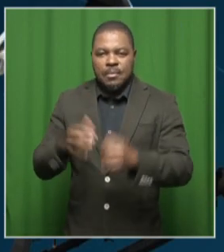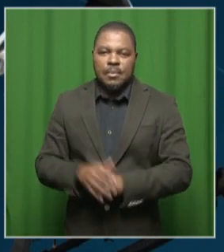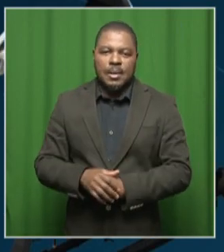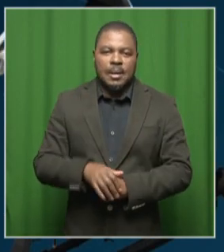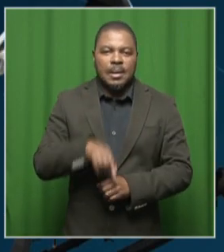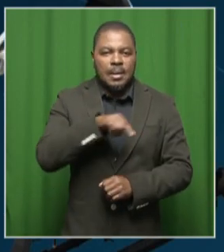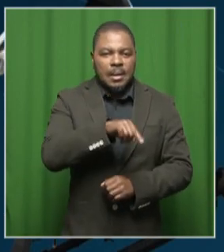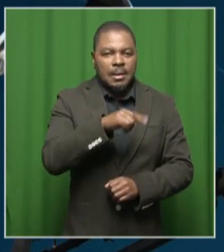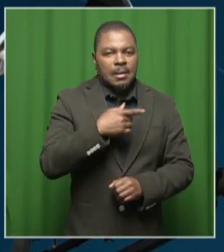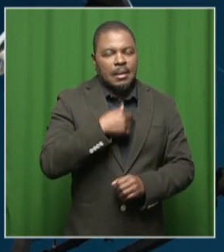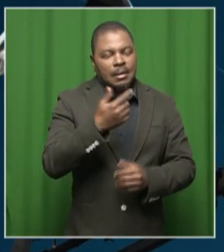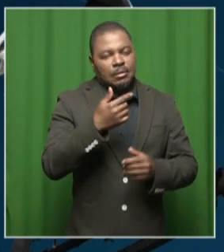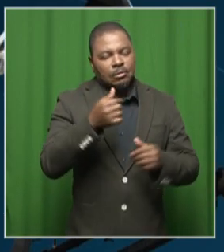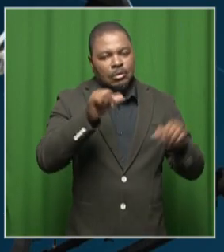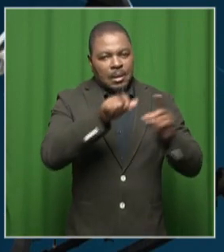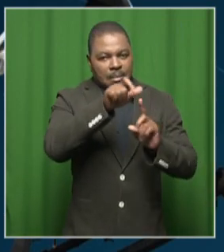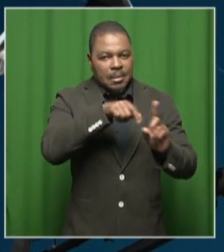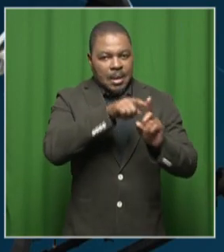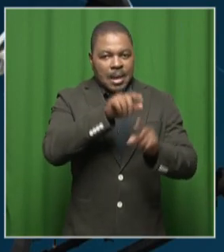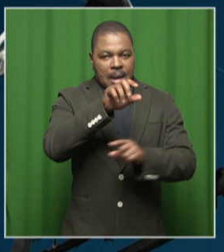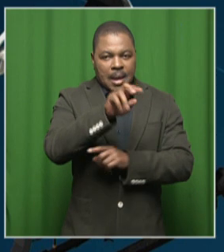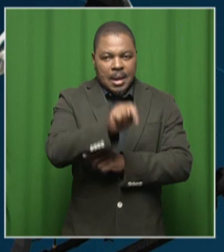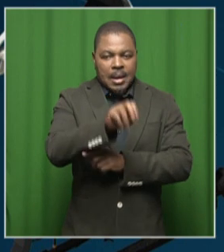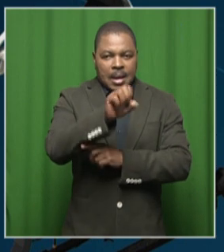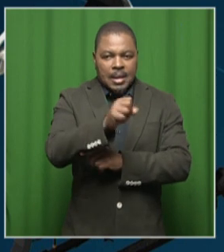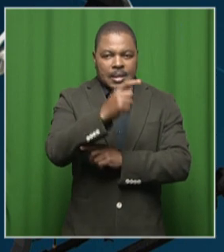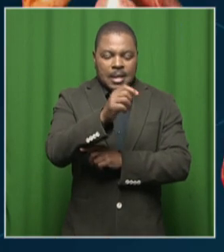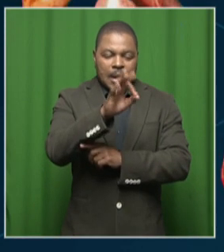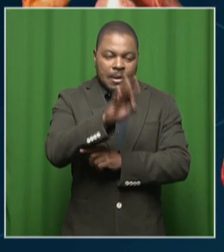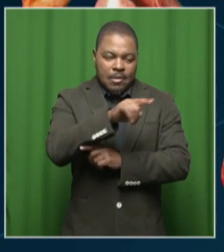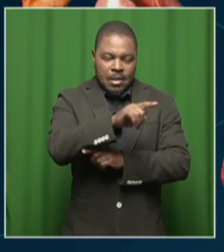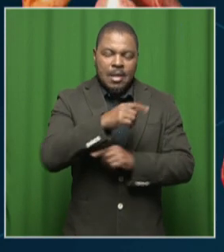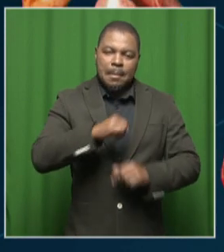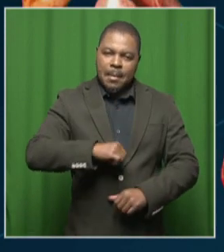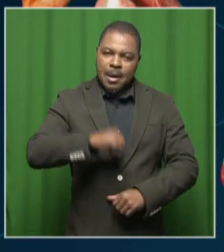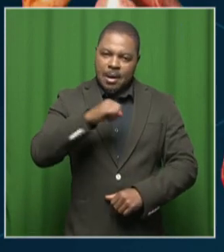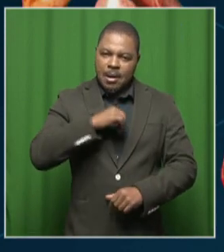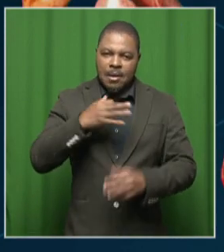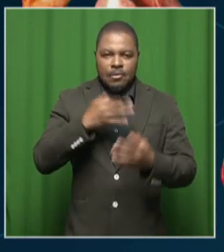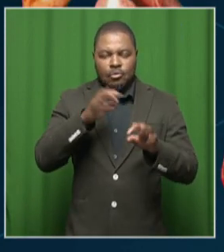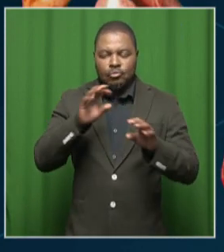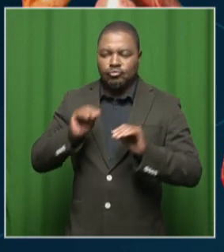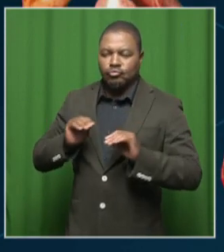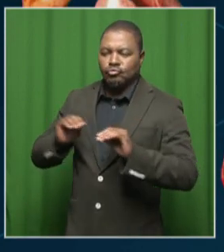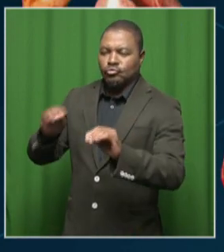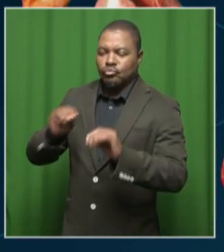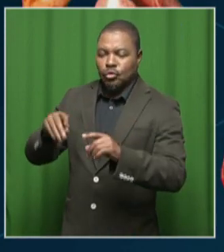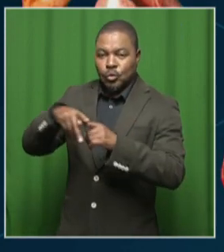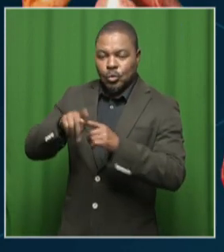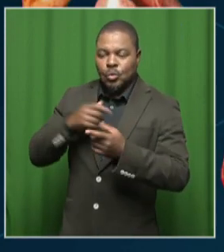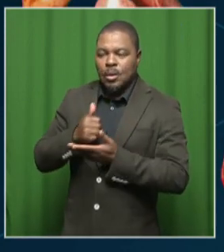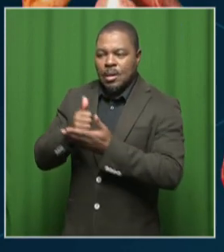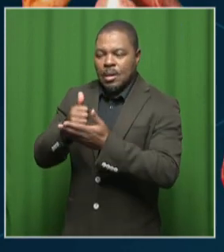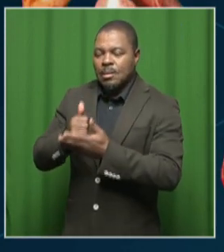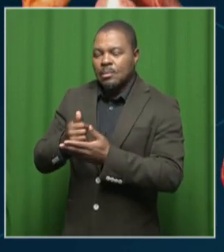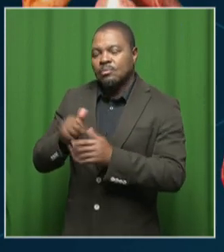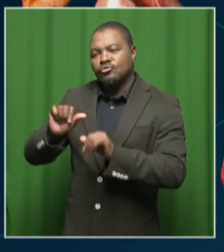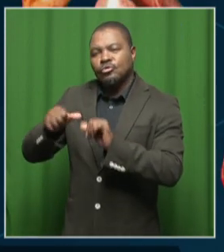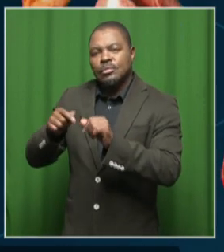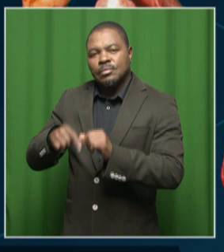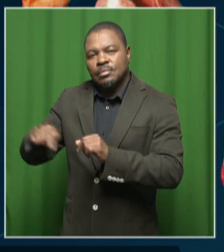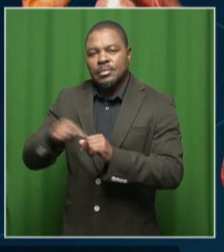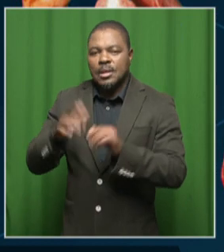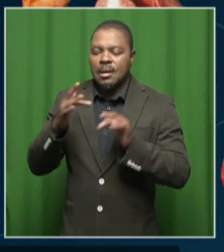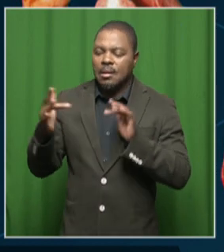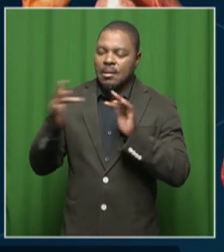and technology education, the NSTF is proud to present this free educational tool to empower the next generation. Joining us